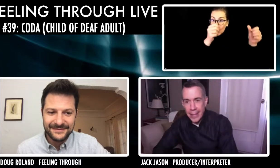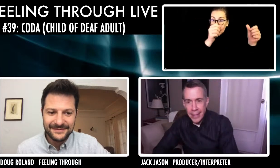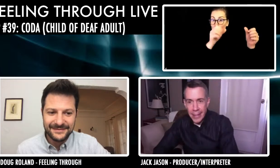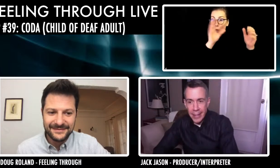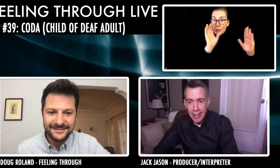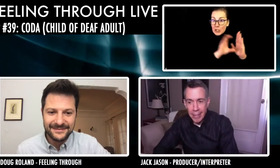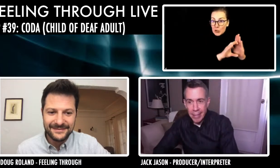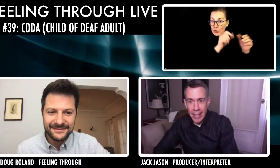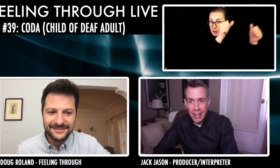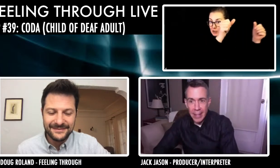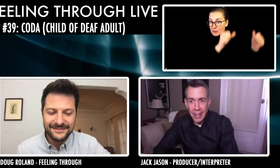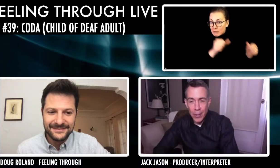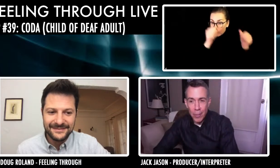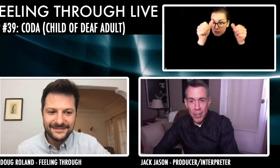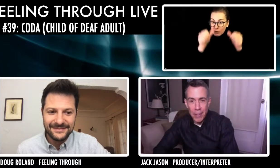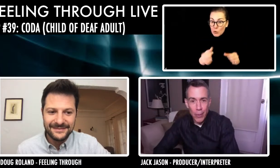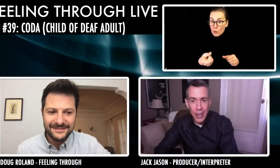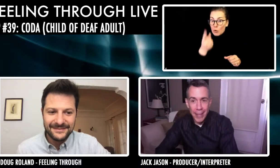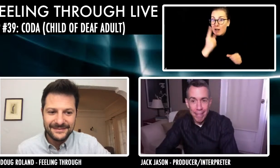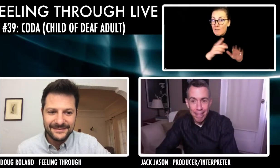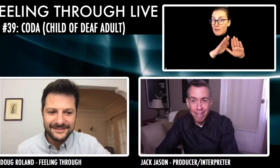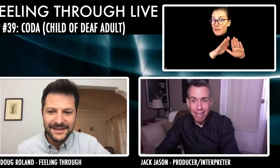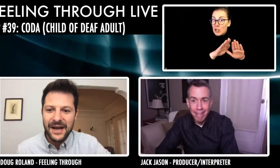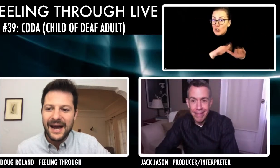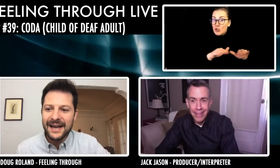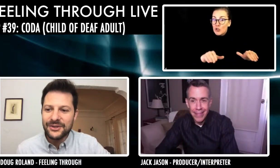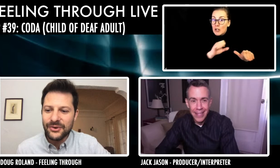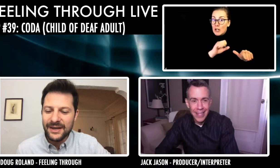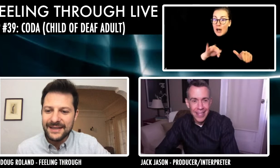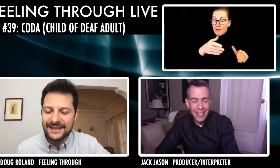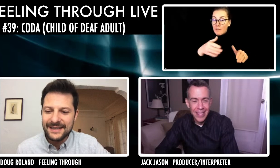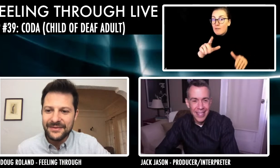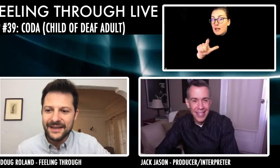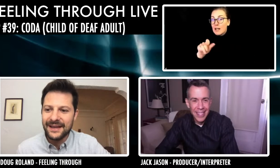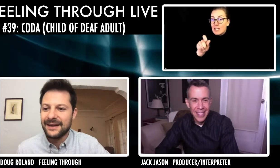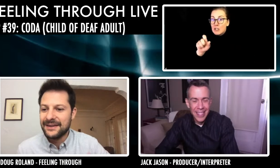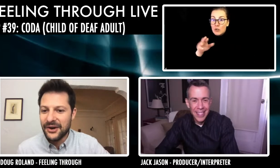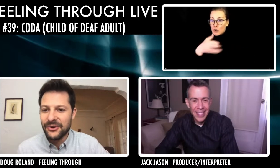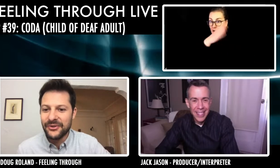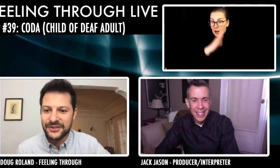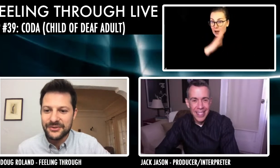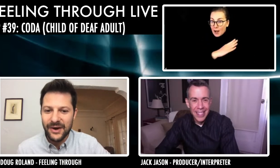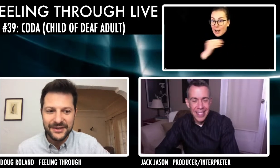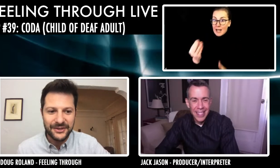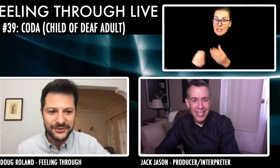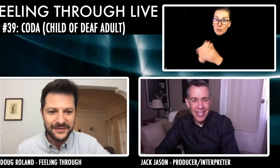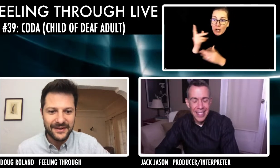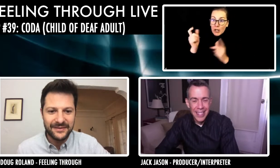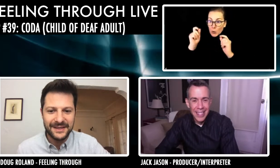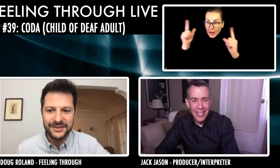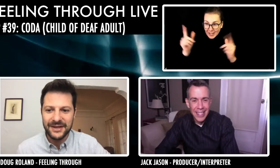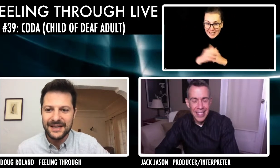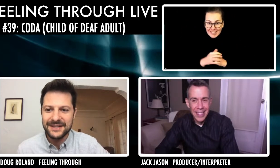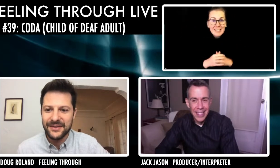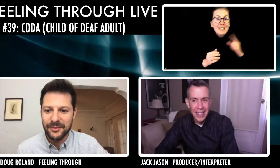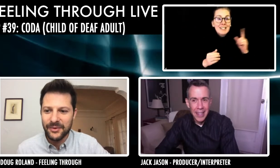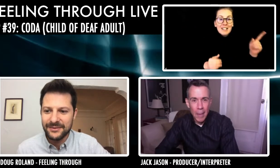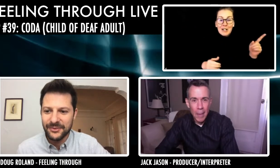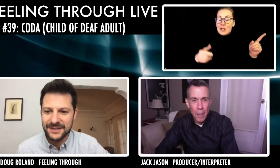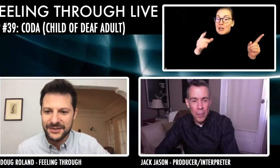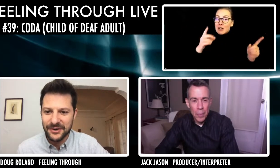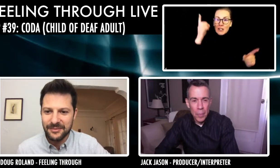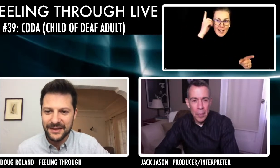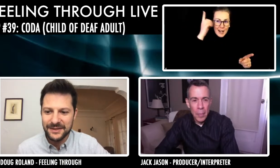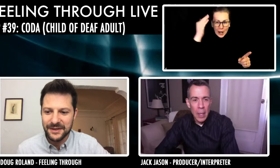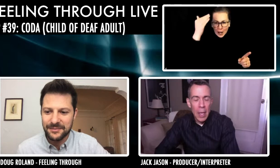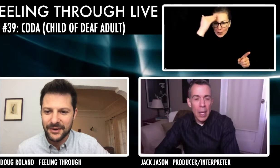And that's the description of the point. I, so I, I definitely know that why the Children of the Lesser God's on there, but what,